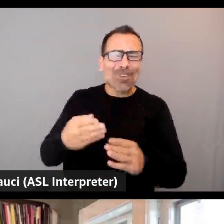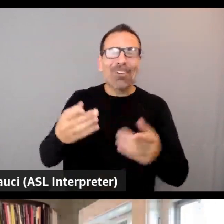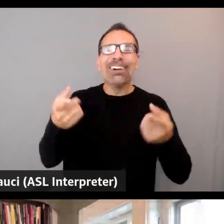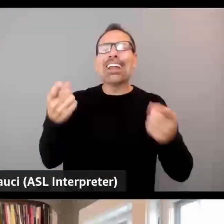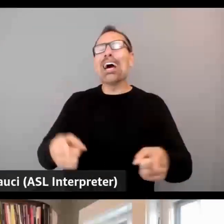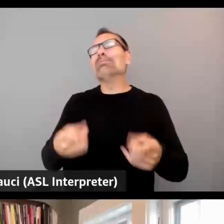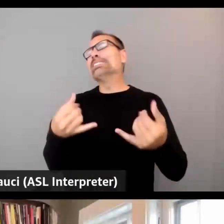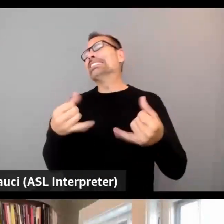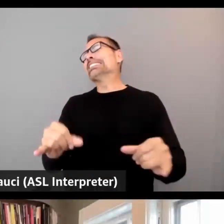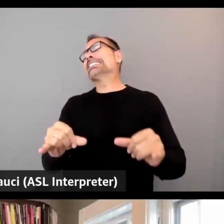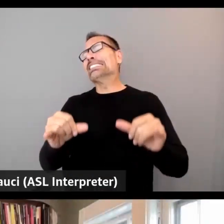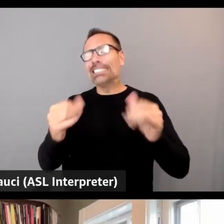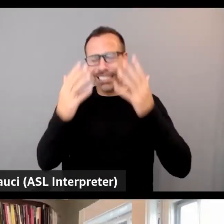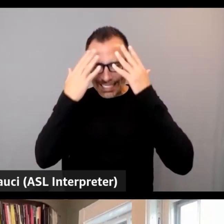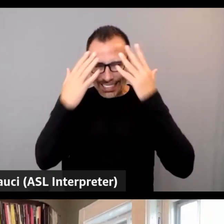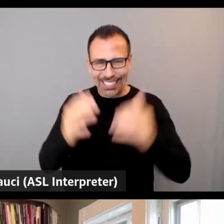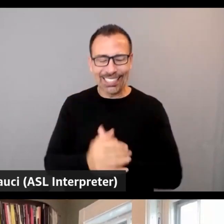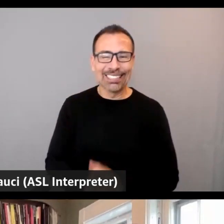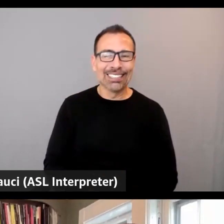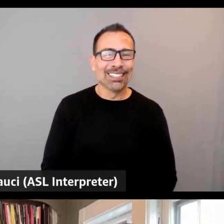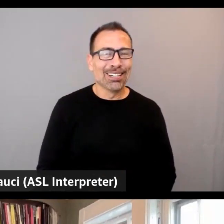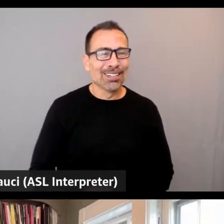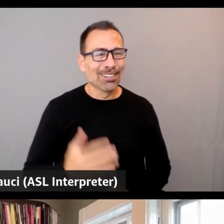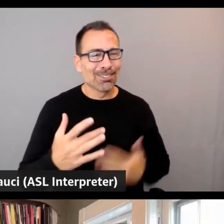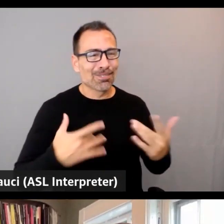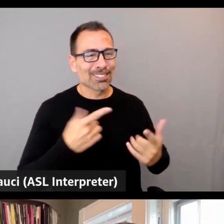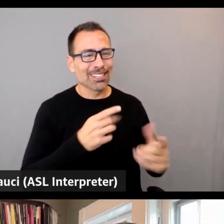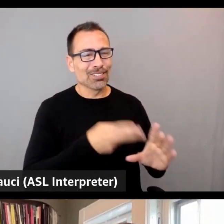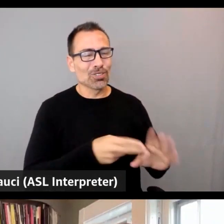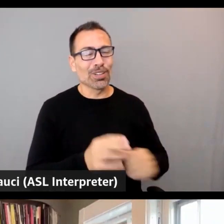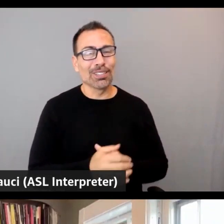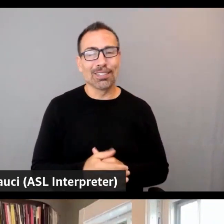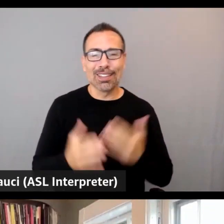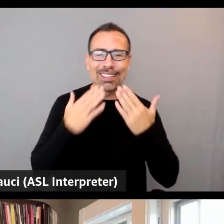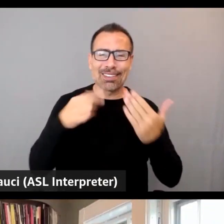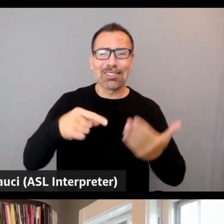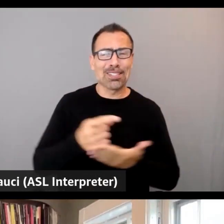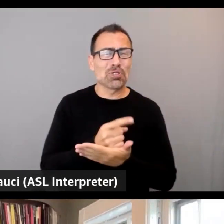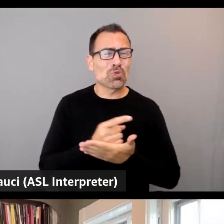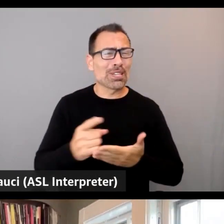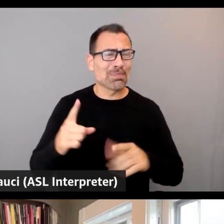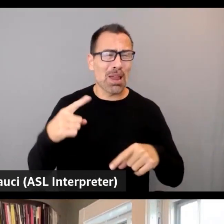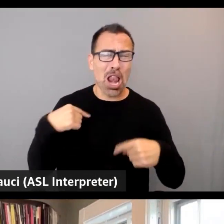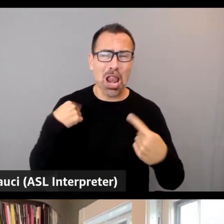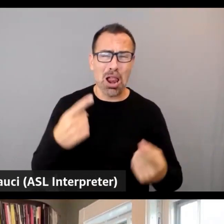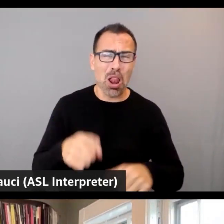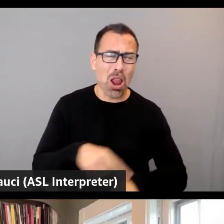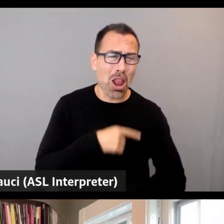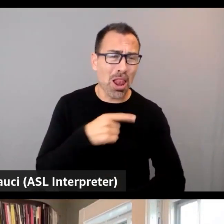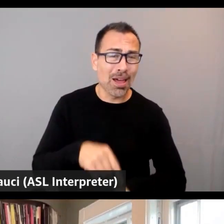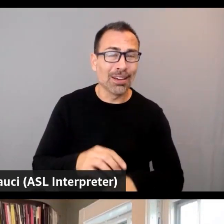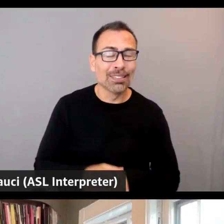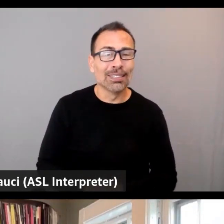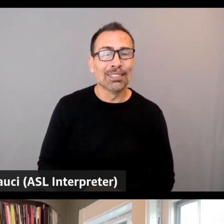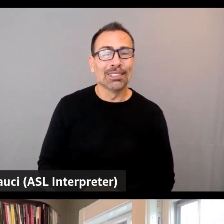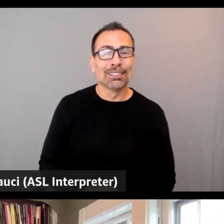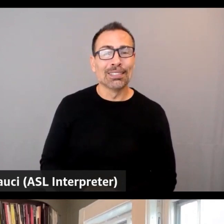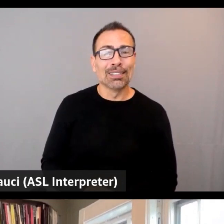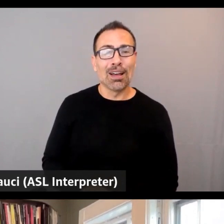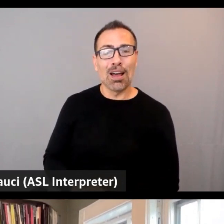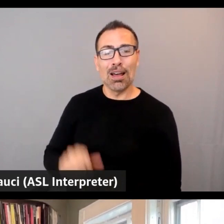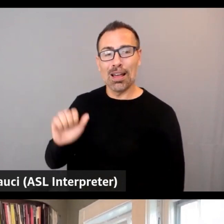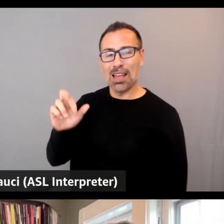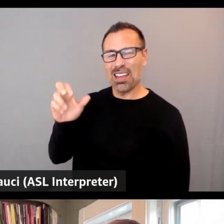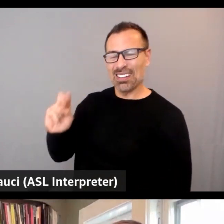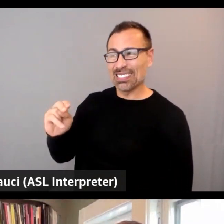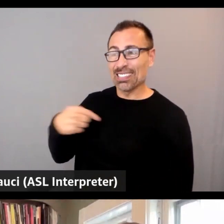It's been a really, really long week. It's okay. I almost did it when we came back earlier. had to look